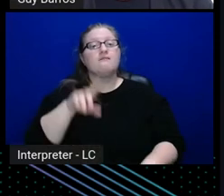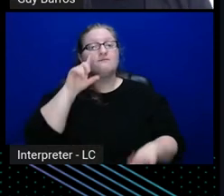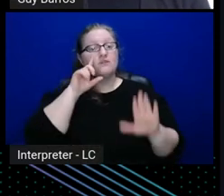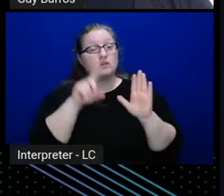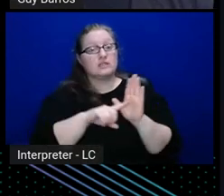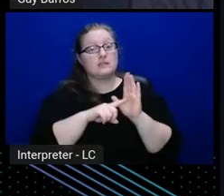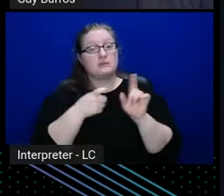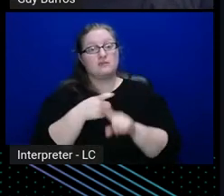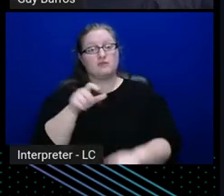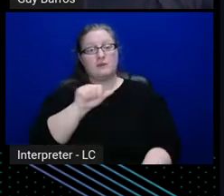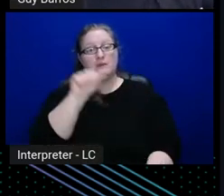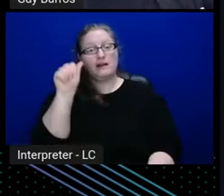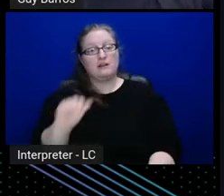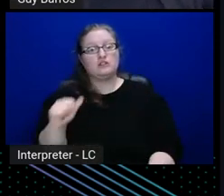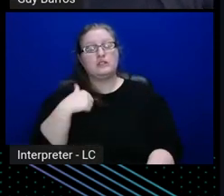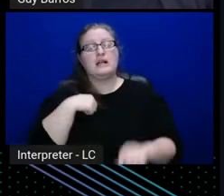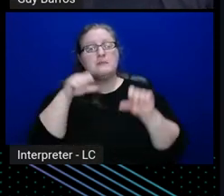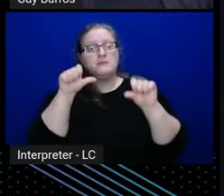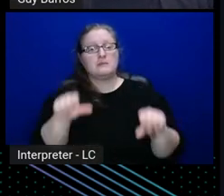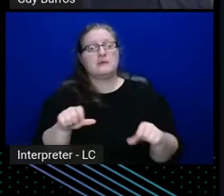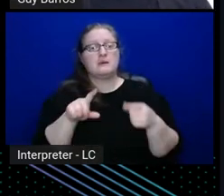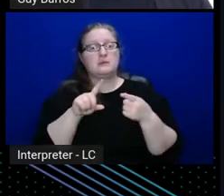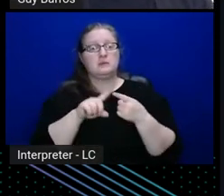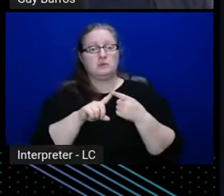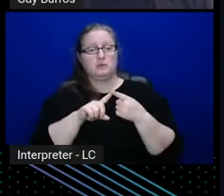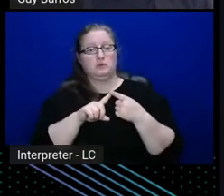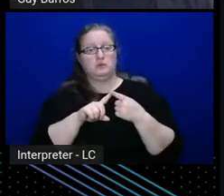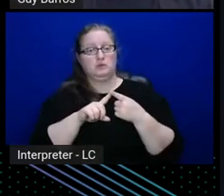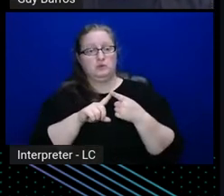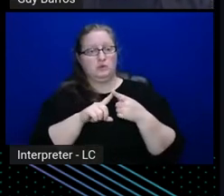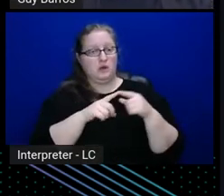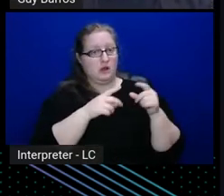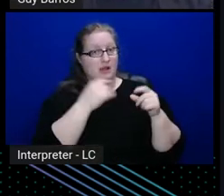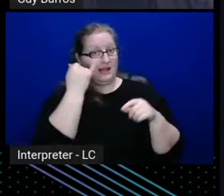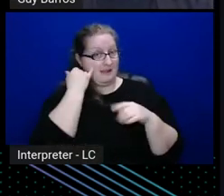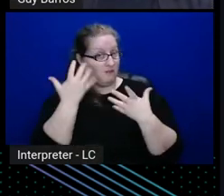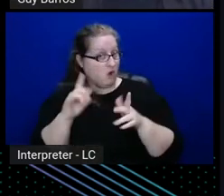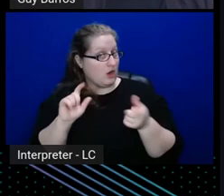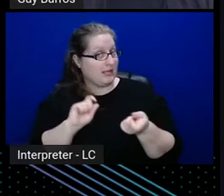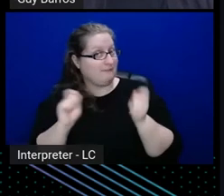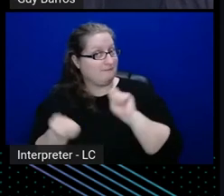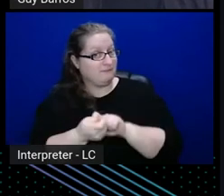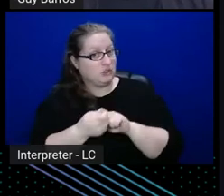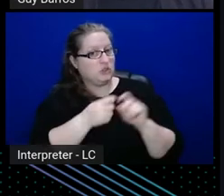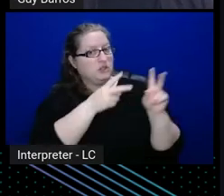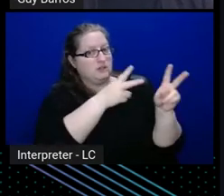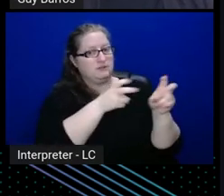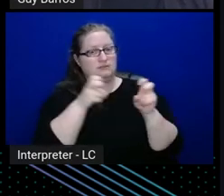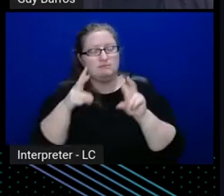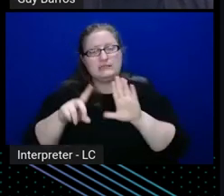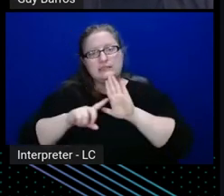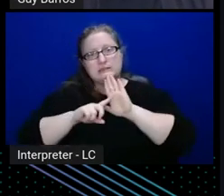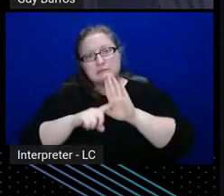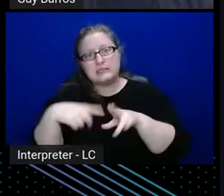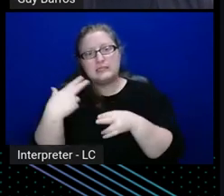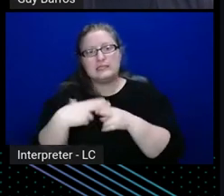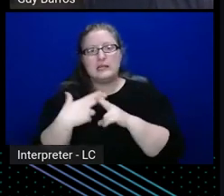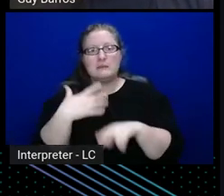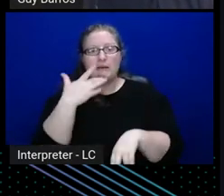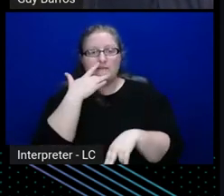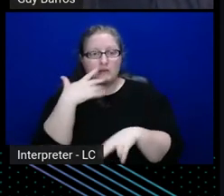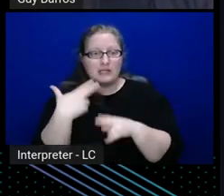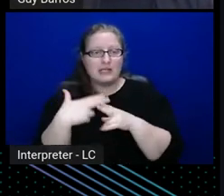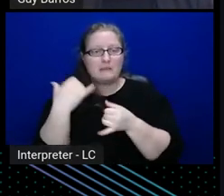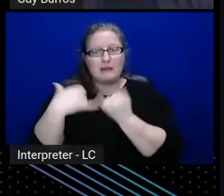Azure, and I am able to grab, to grab if configured, like my display name, my last name, my preferred name, things like that, to